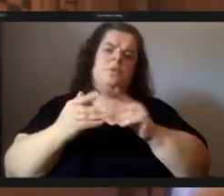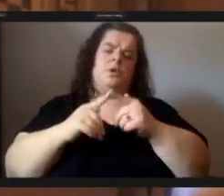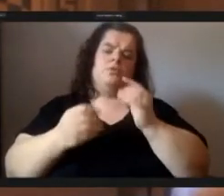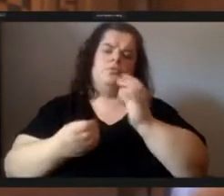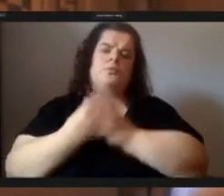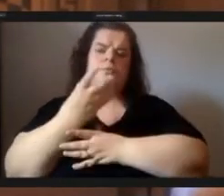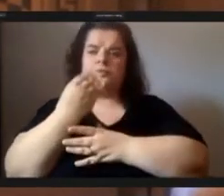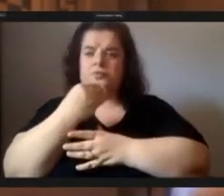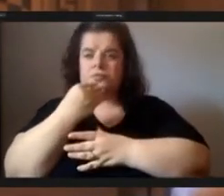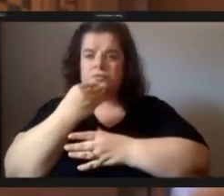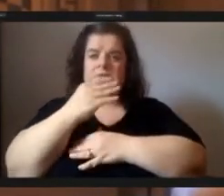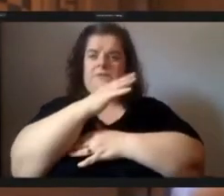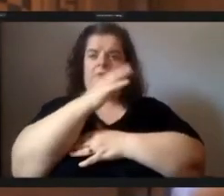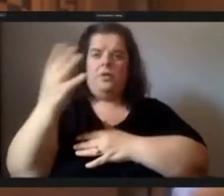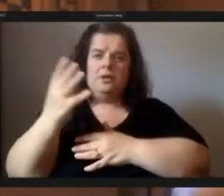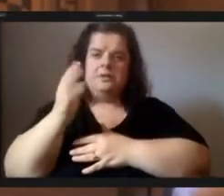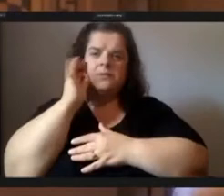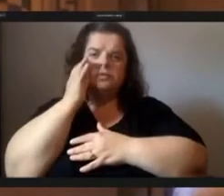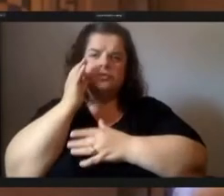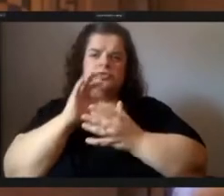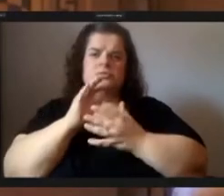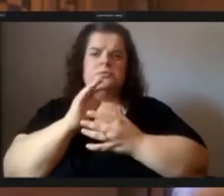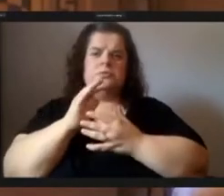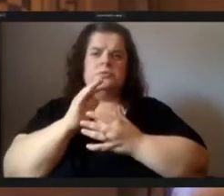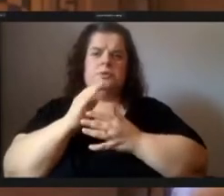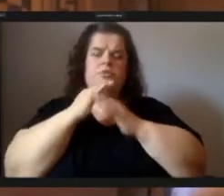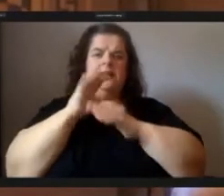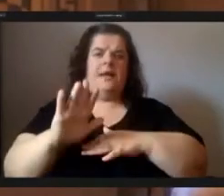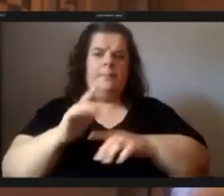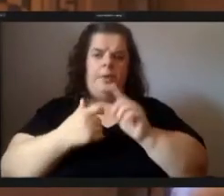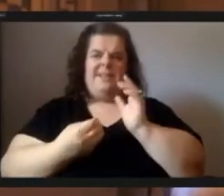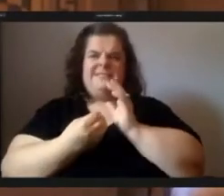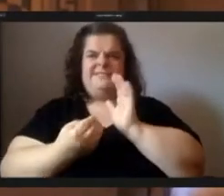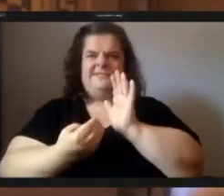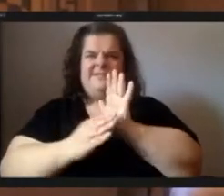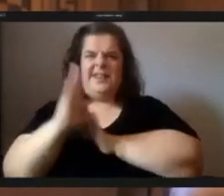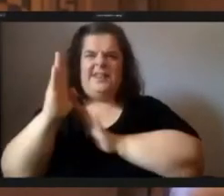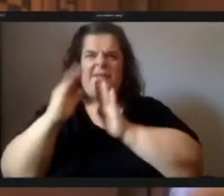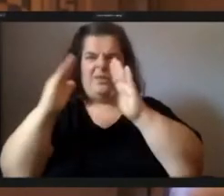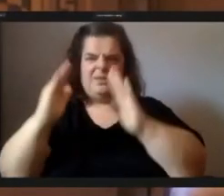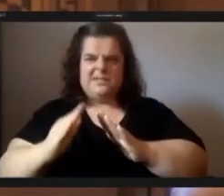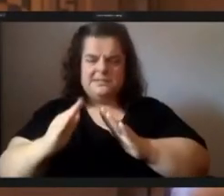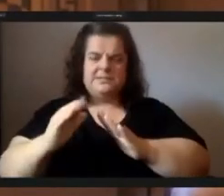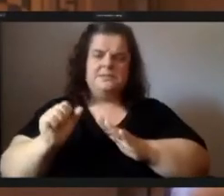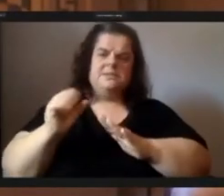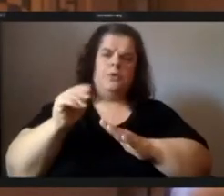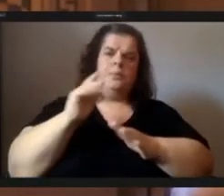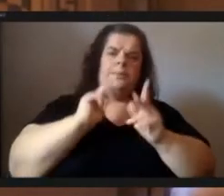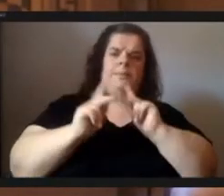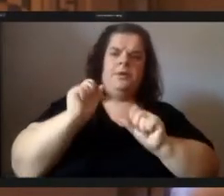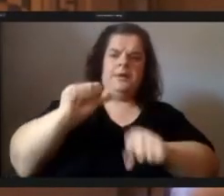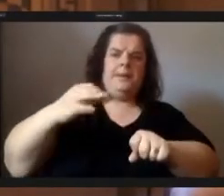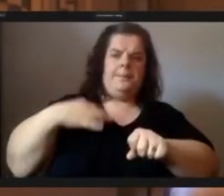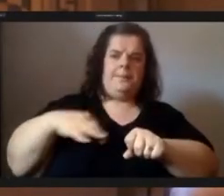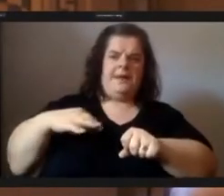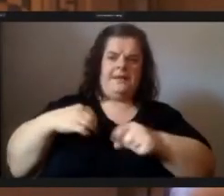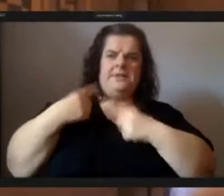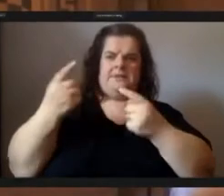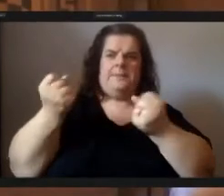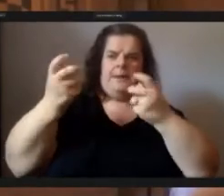trees and protect them from being developed so that people can benefit from that for decades